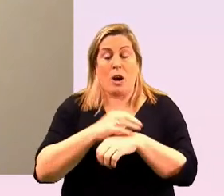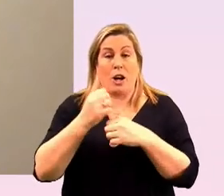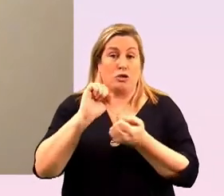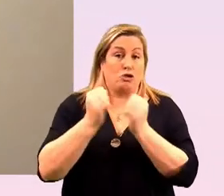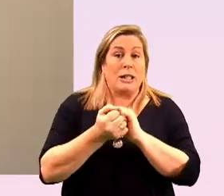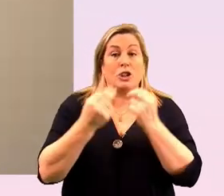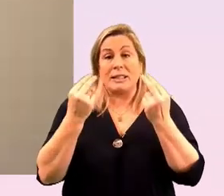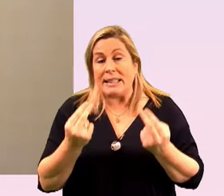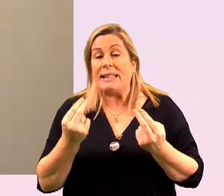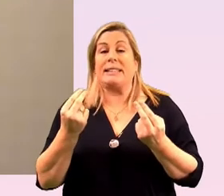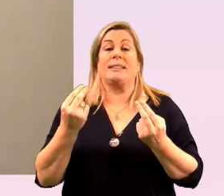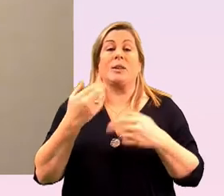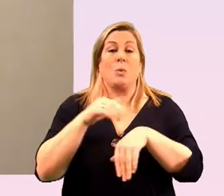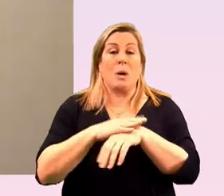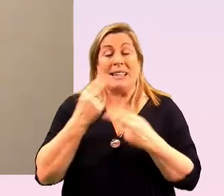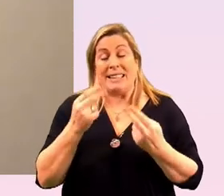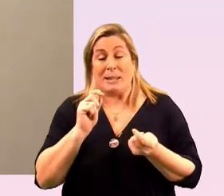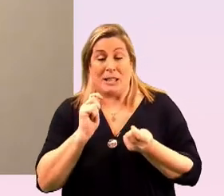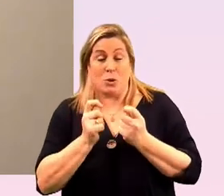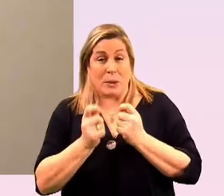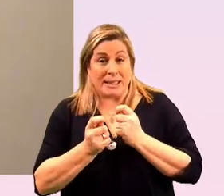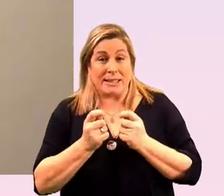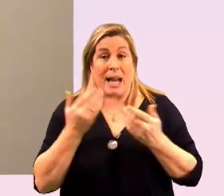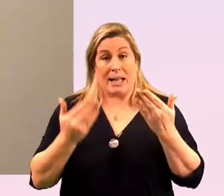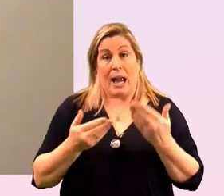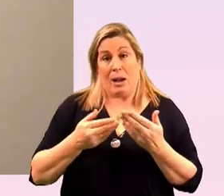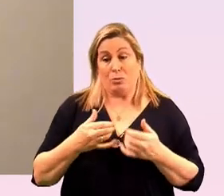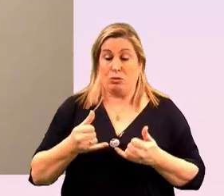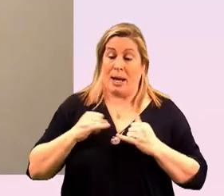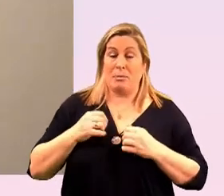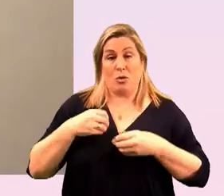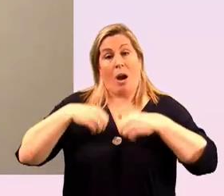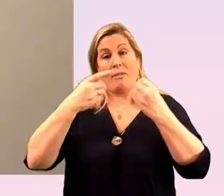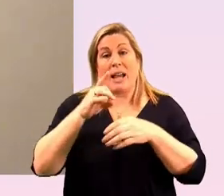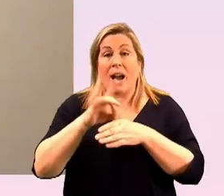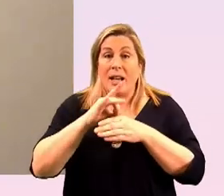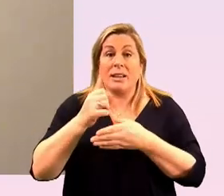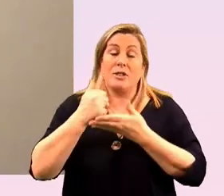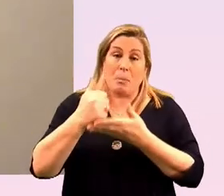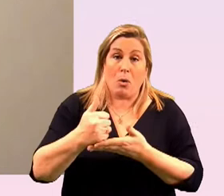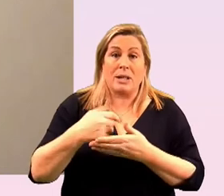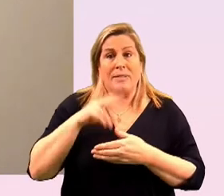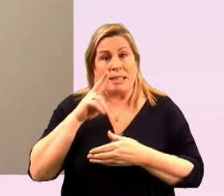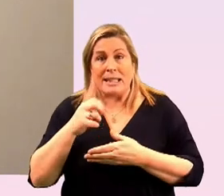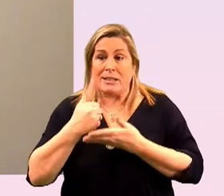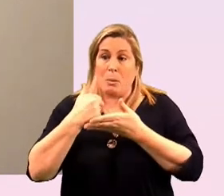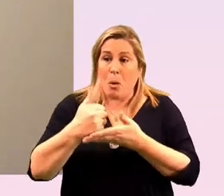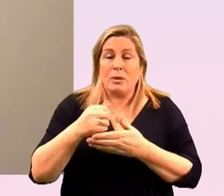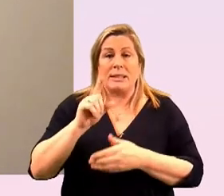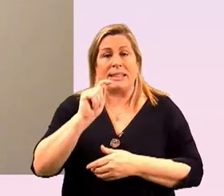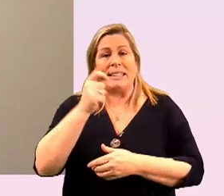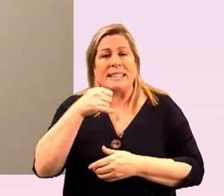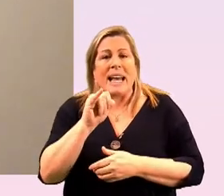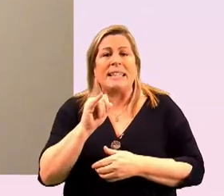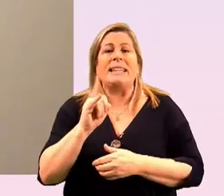uh where it needs to be tweaked um and how it's been able to offer that support i've seen it offer support to tenni the core counseling